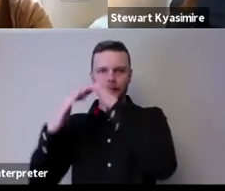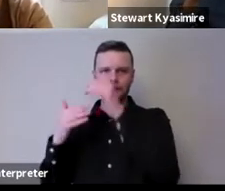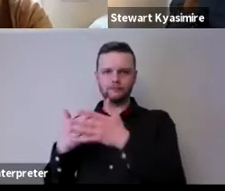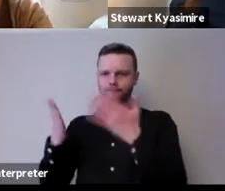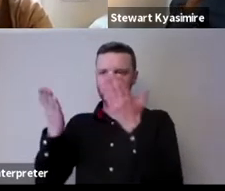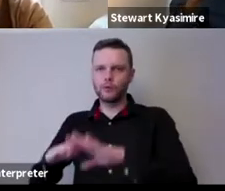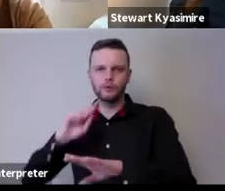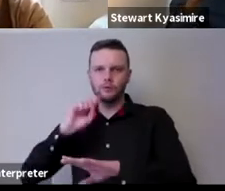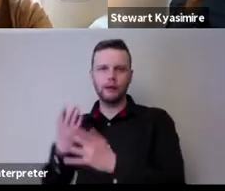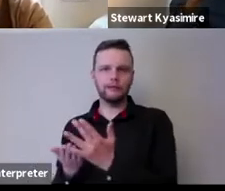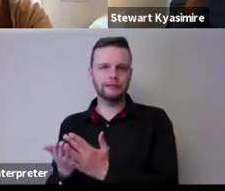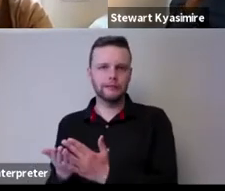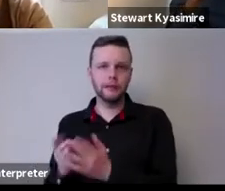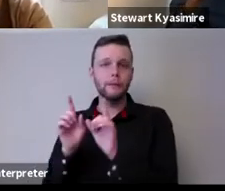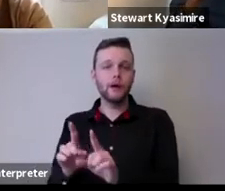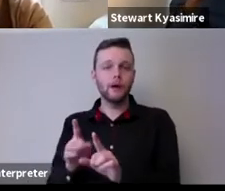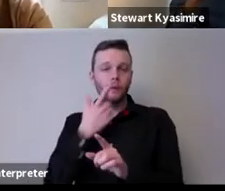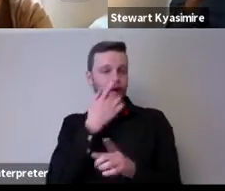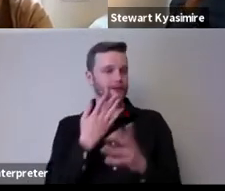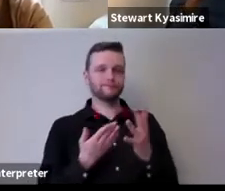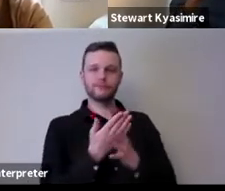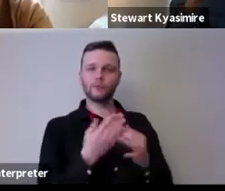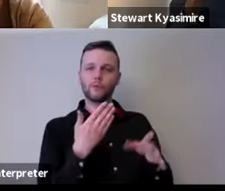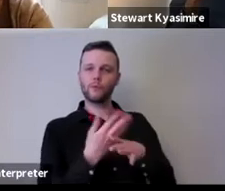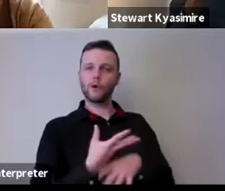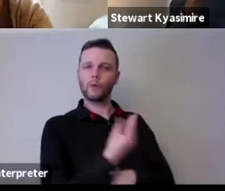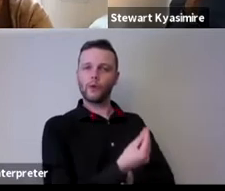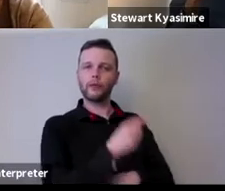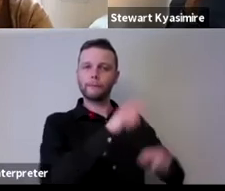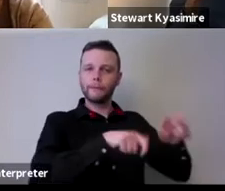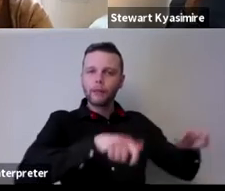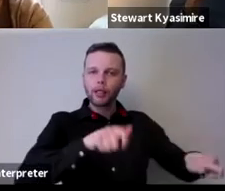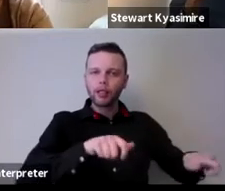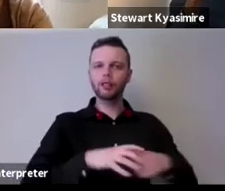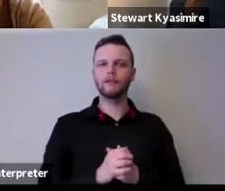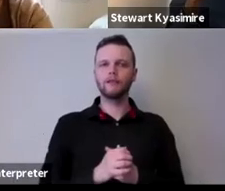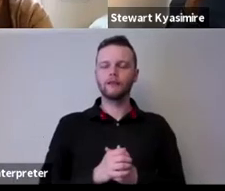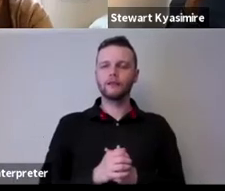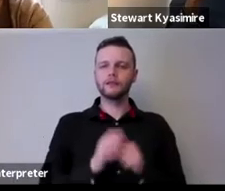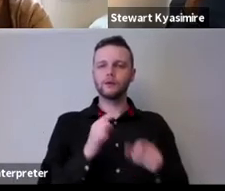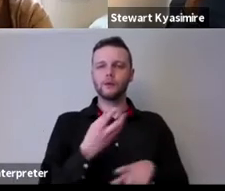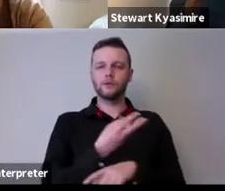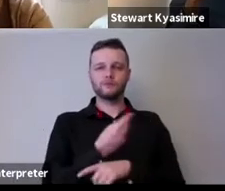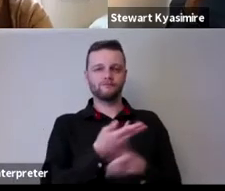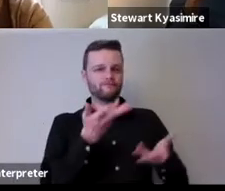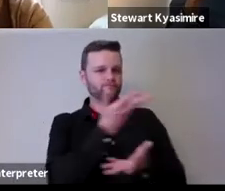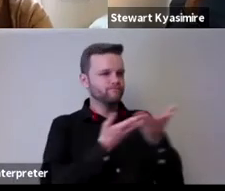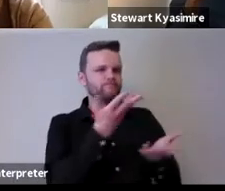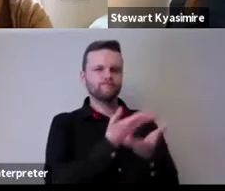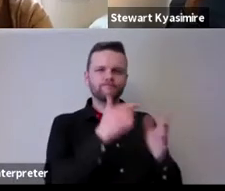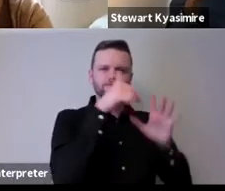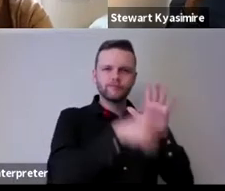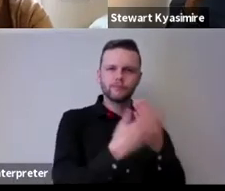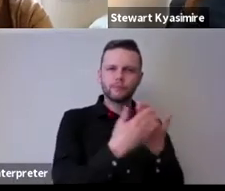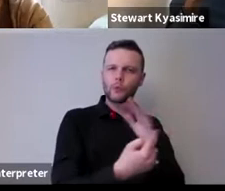uh we did have access to people so you know in a sense the quality of the people that the students were speaking to um was